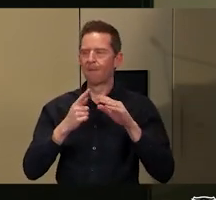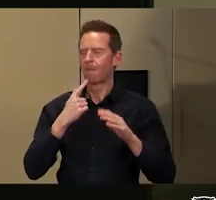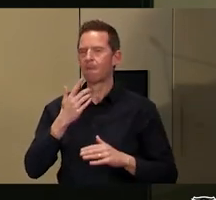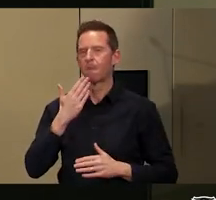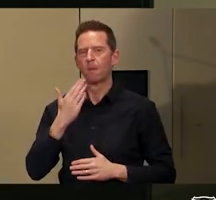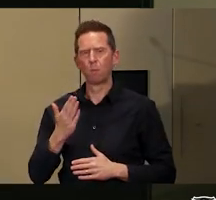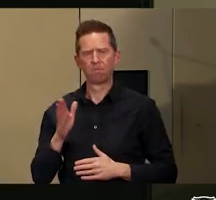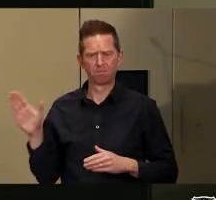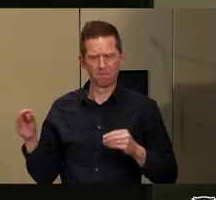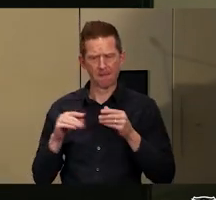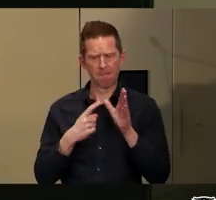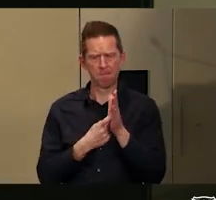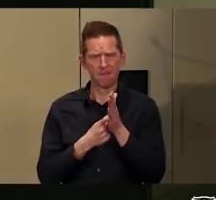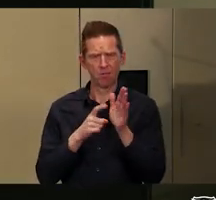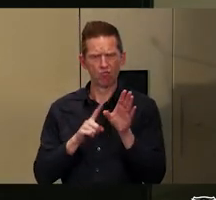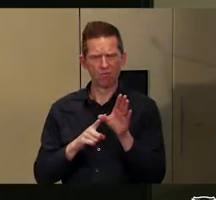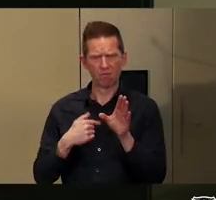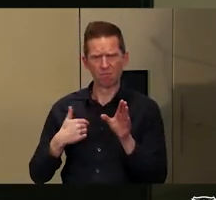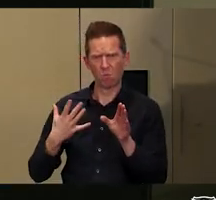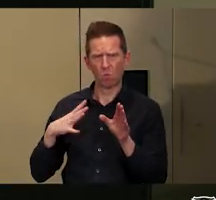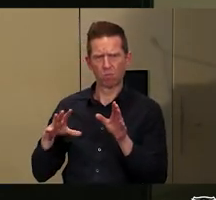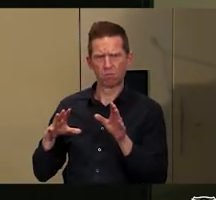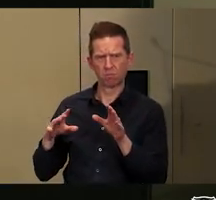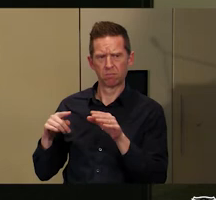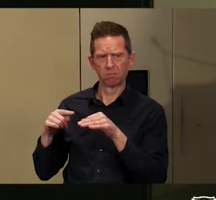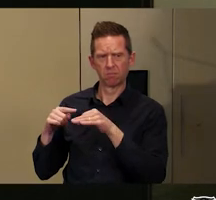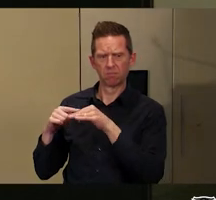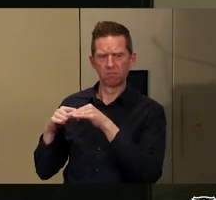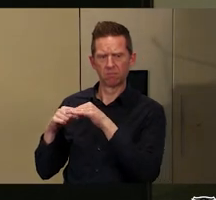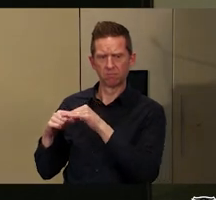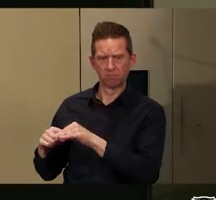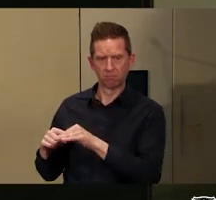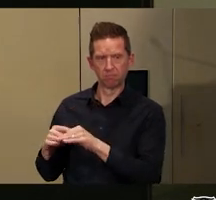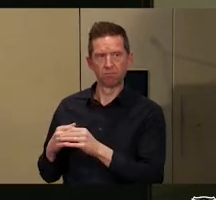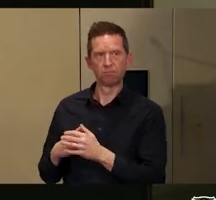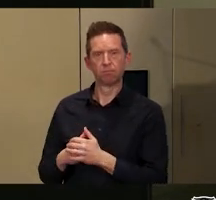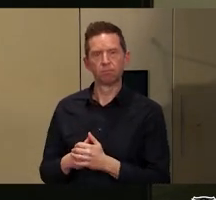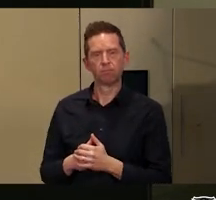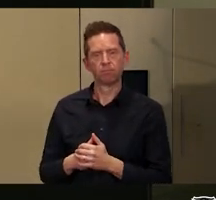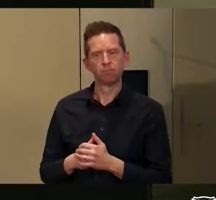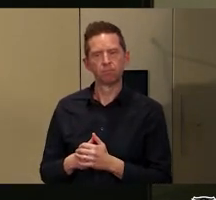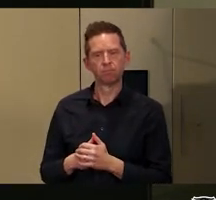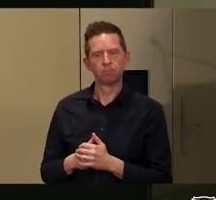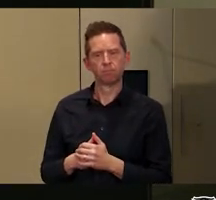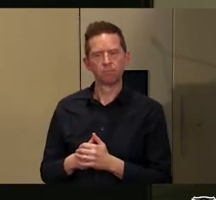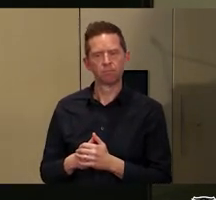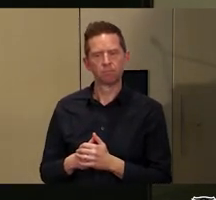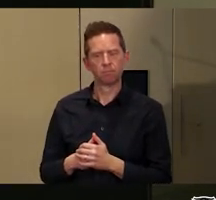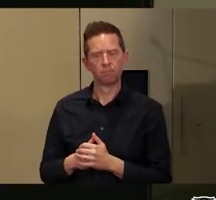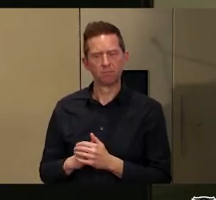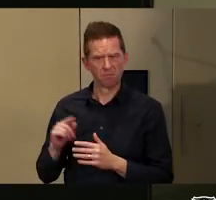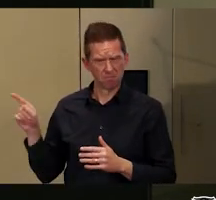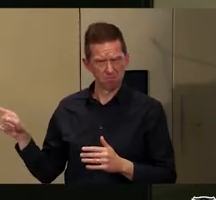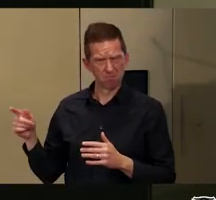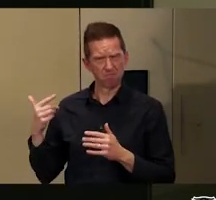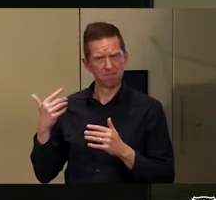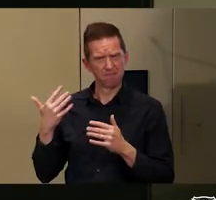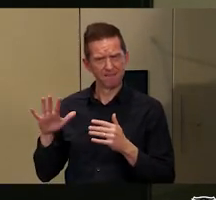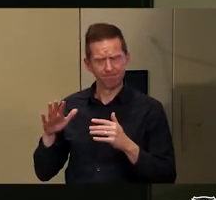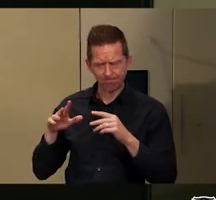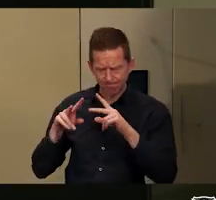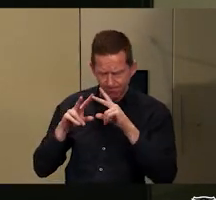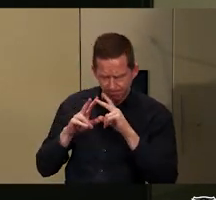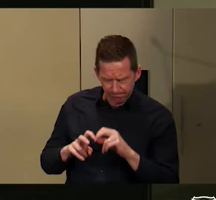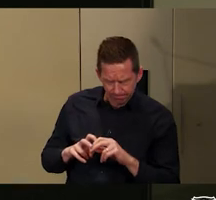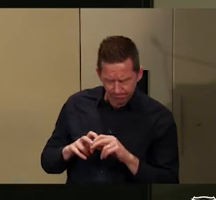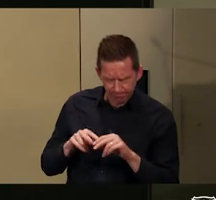just wanted to ask you, were you able to look at the dilution and